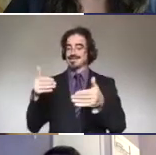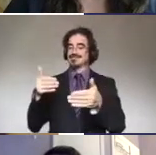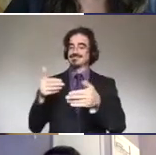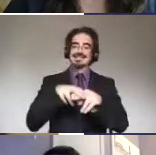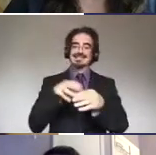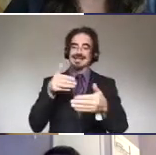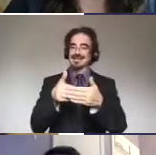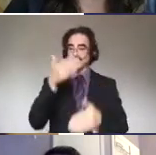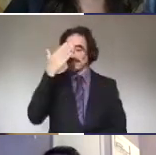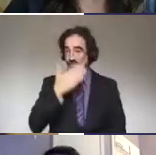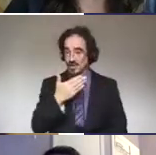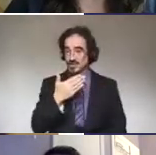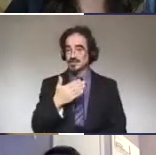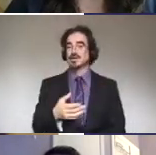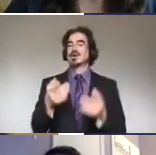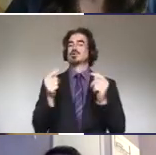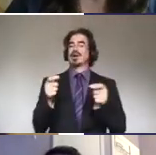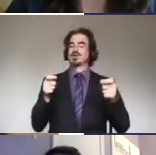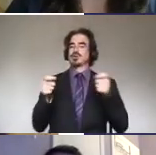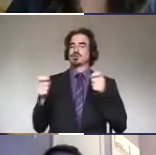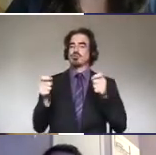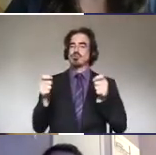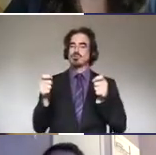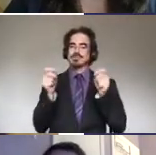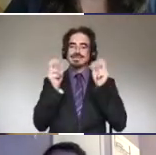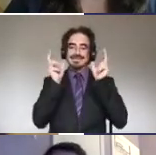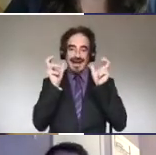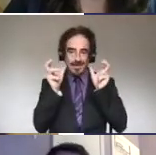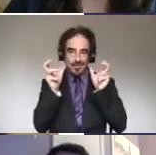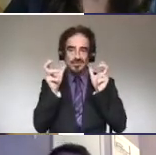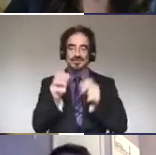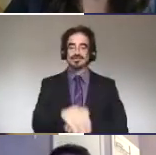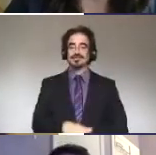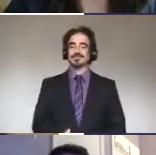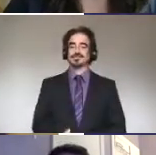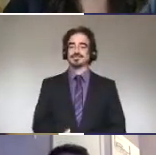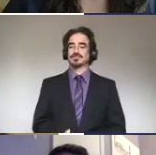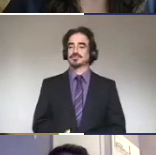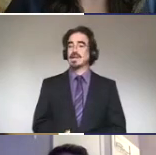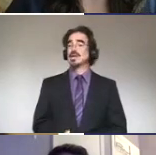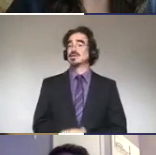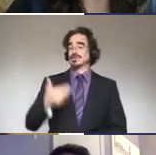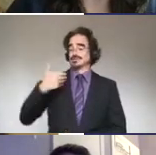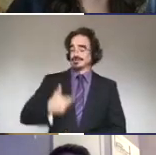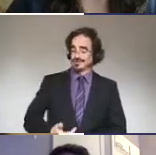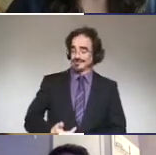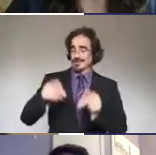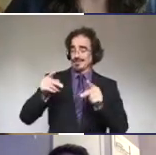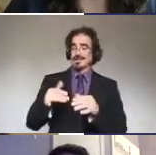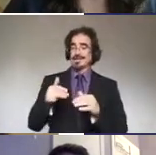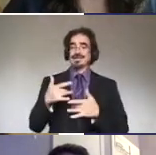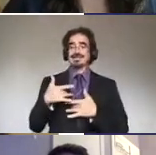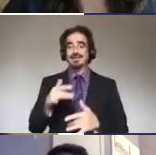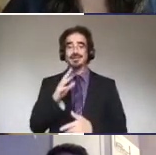trying to control the sound or things like that. And I am one of those people that tends to speech read well.